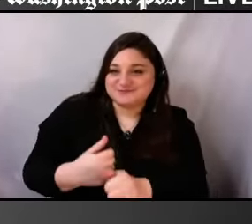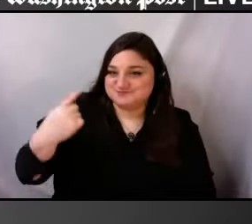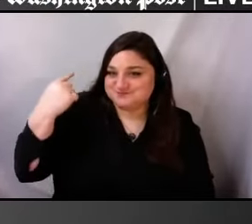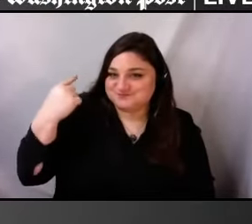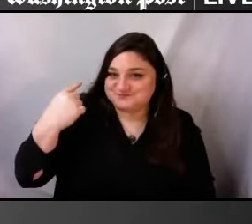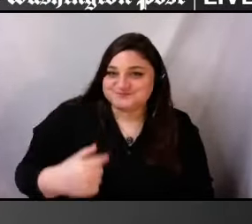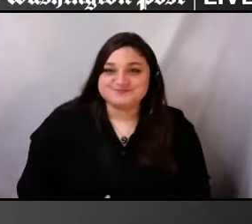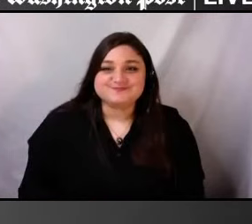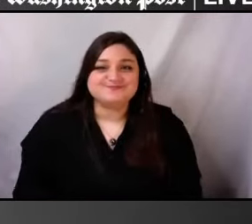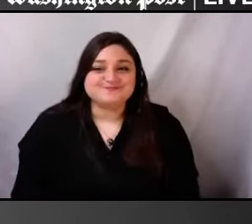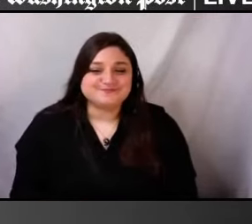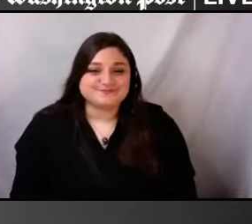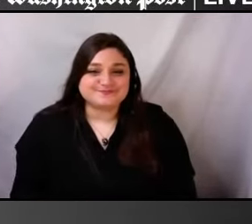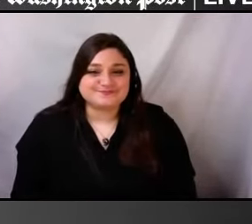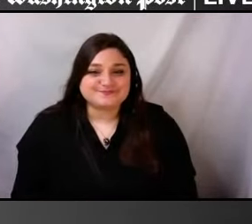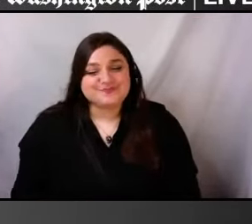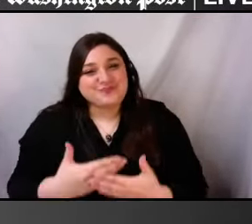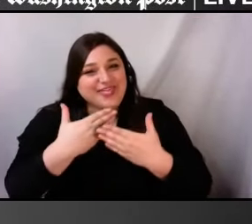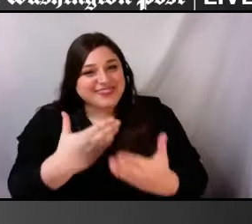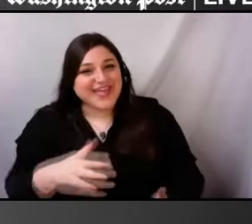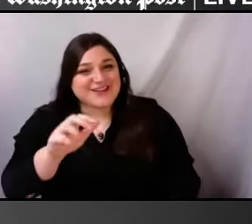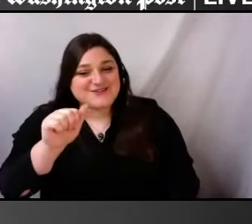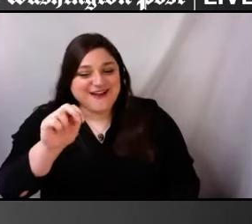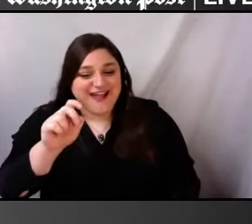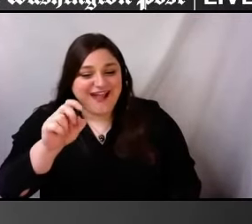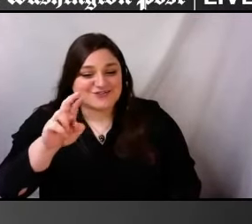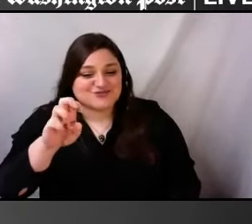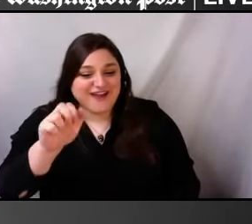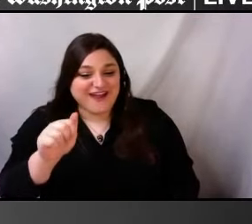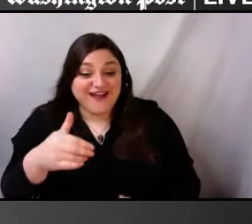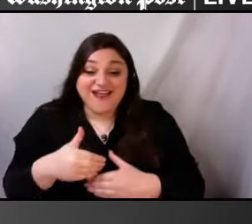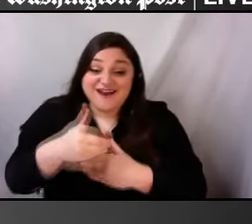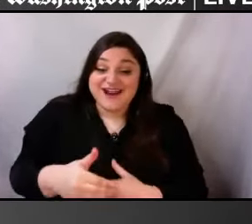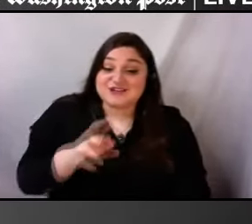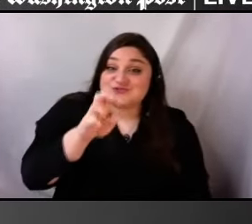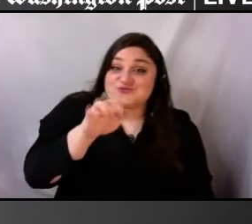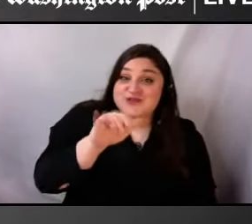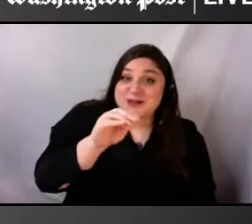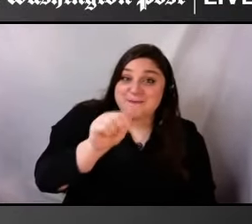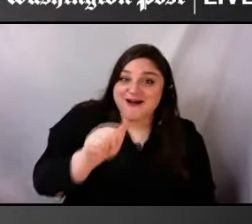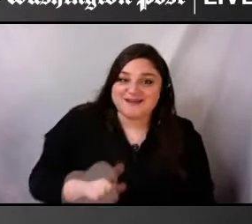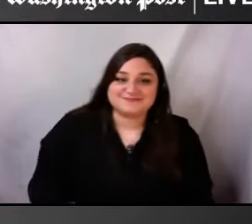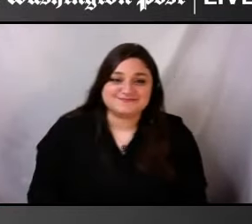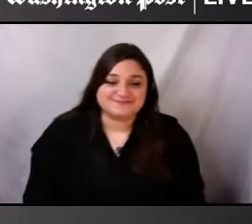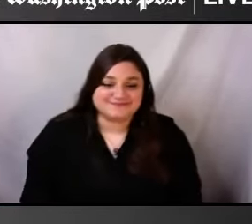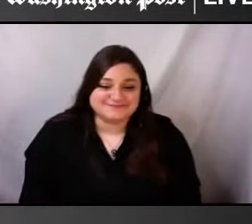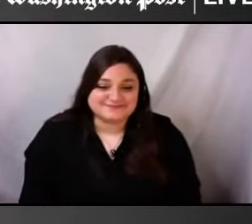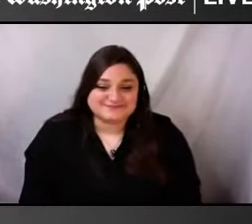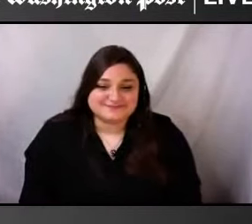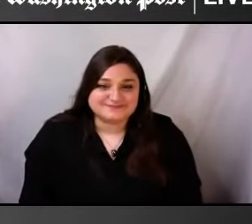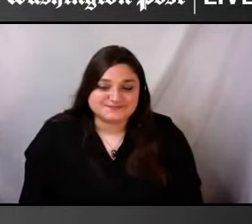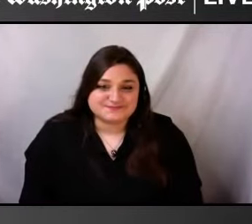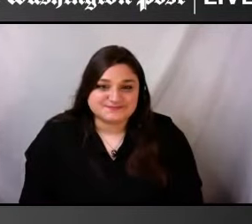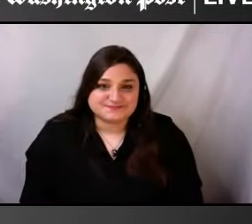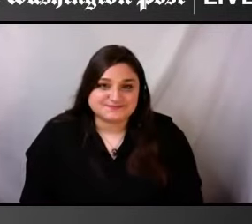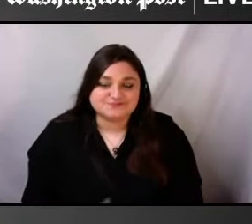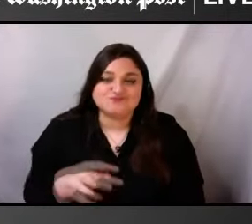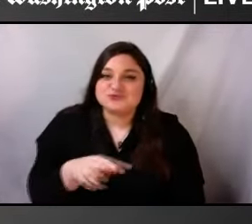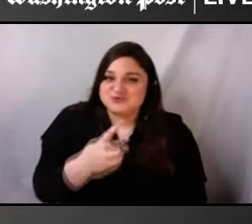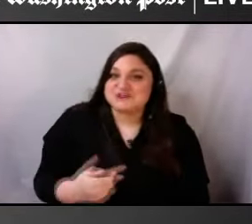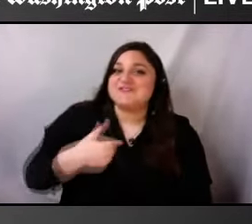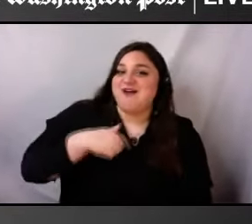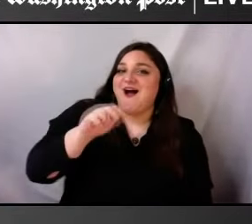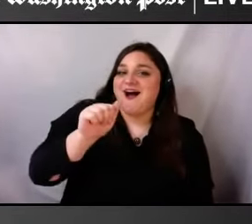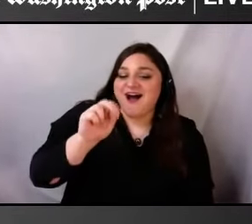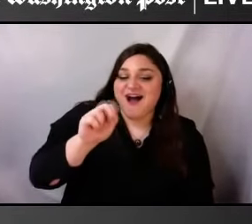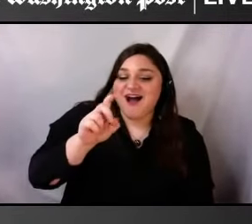Thank you, Andrea. Maybe you can go now. Absolutely. I am Andrea Levant. I use she,